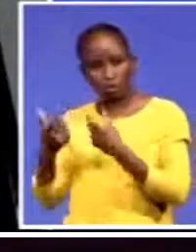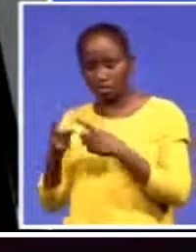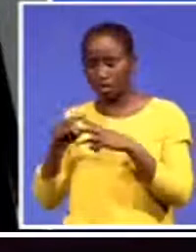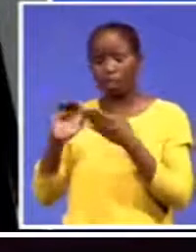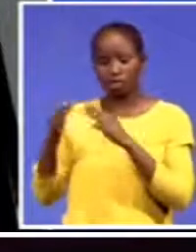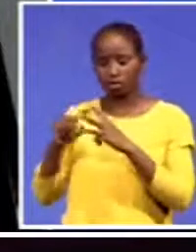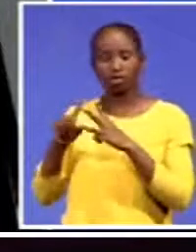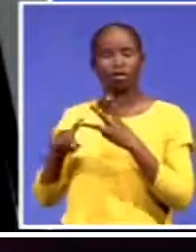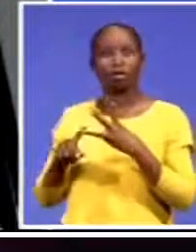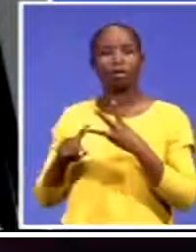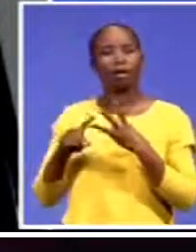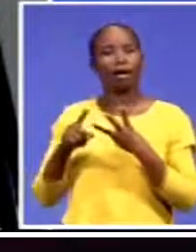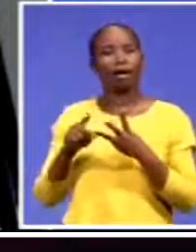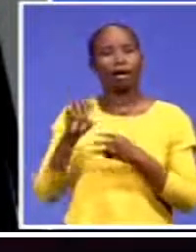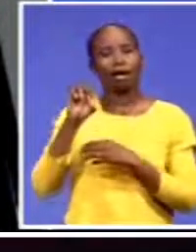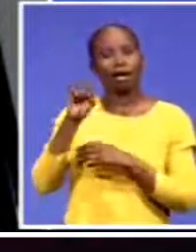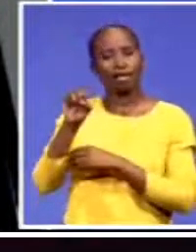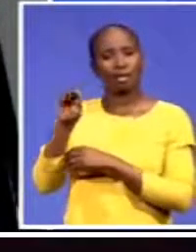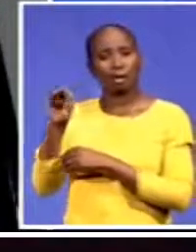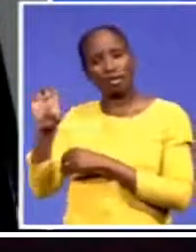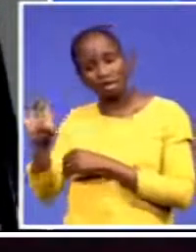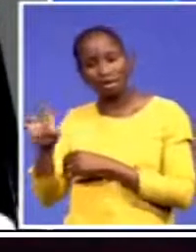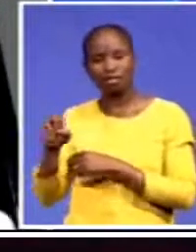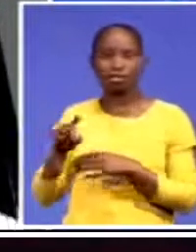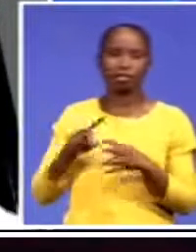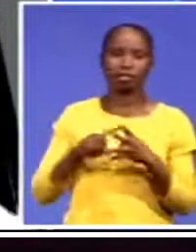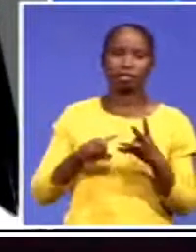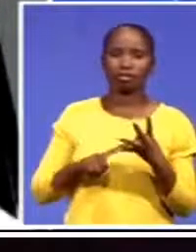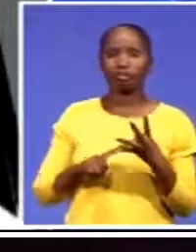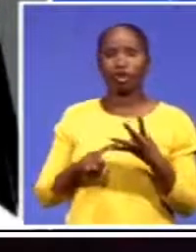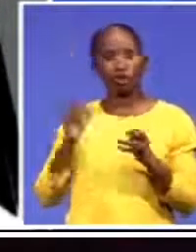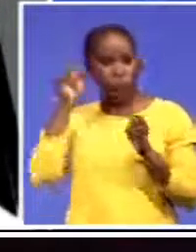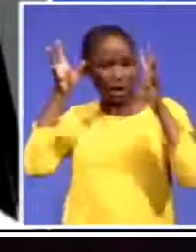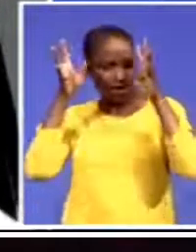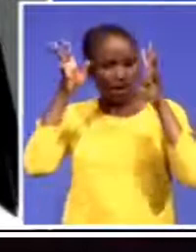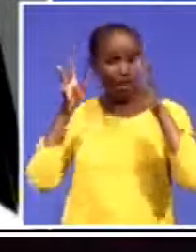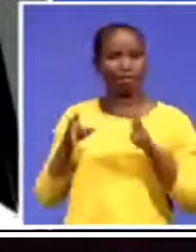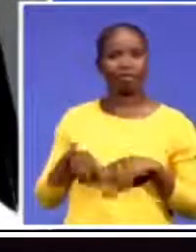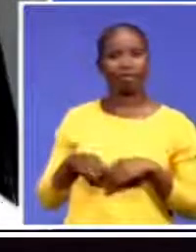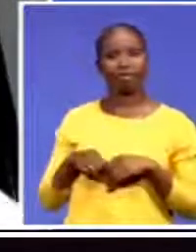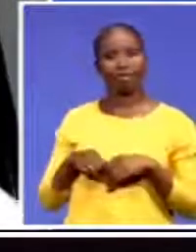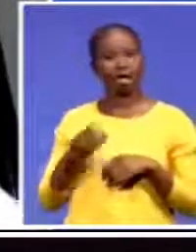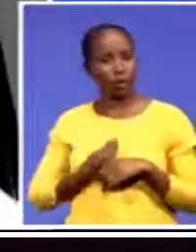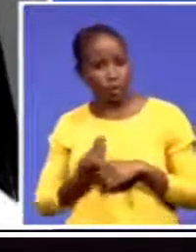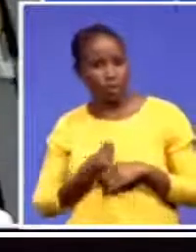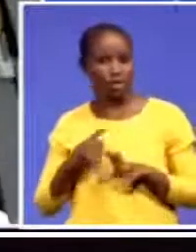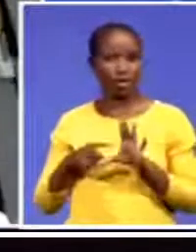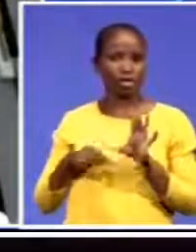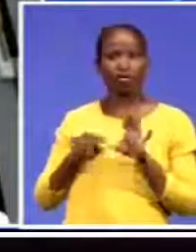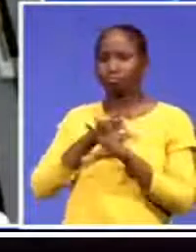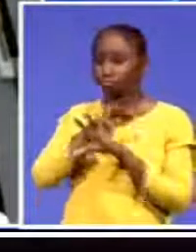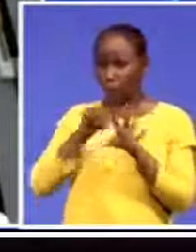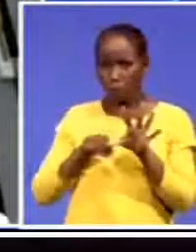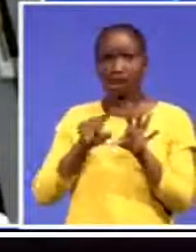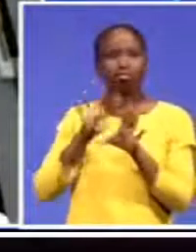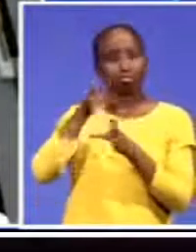enterprises, the creative industries, and the youth, which are going to be critical to driving this success. Victor,